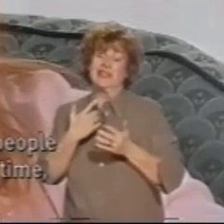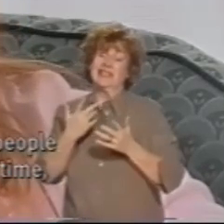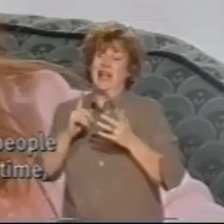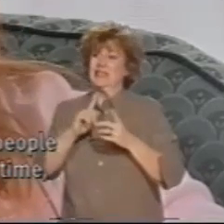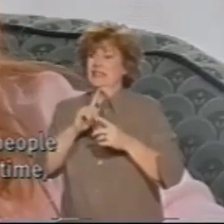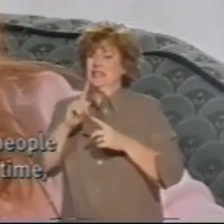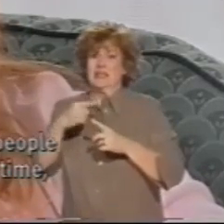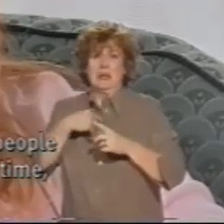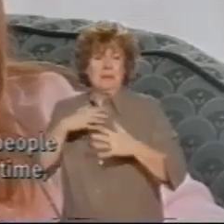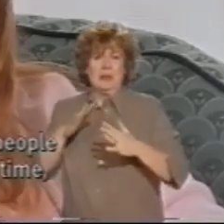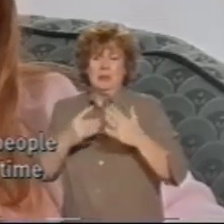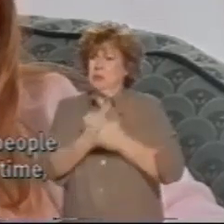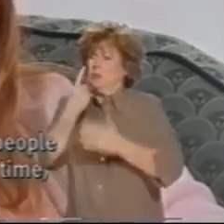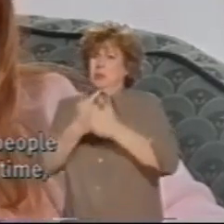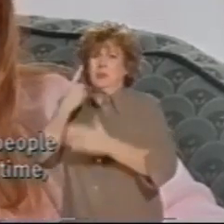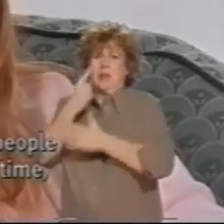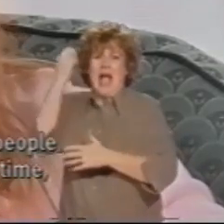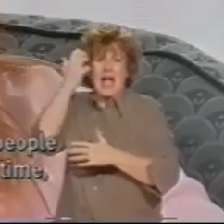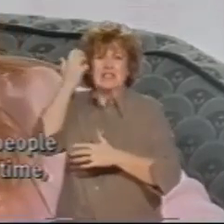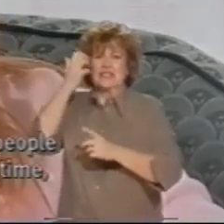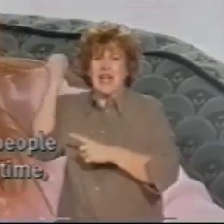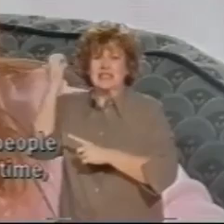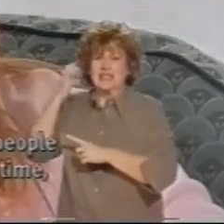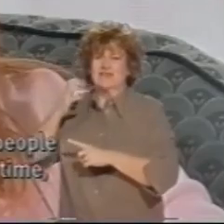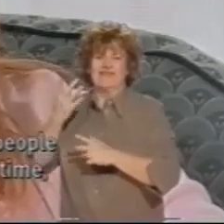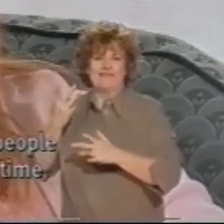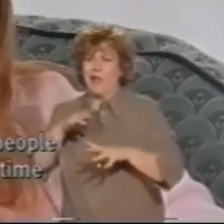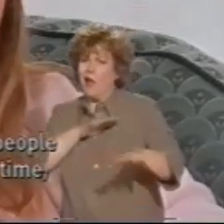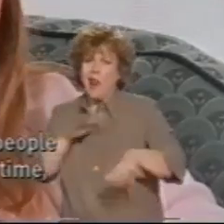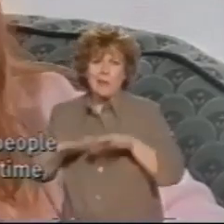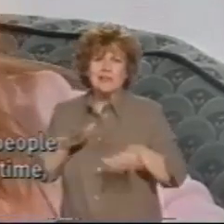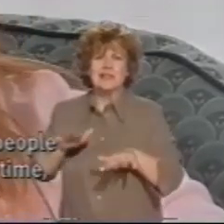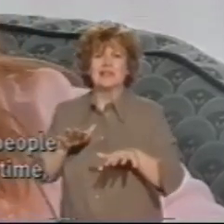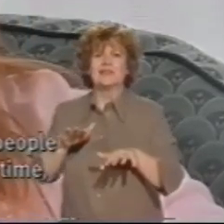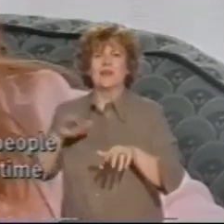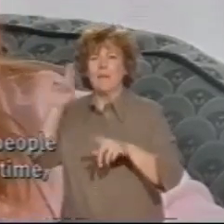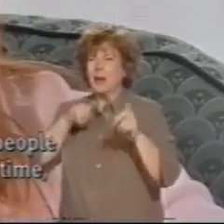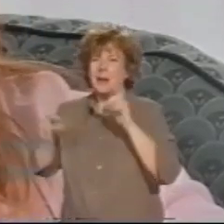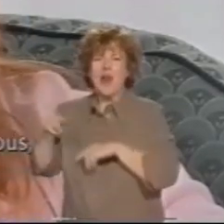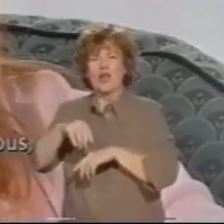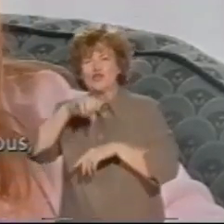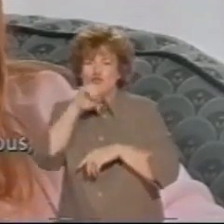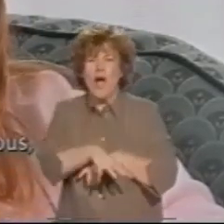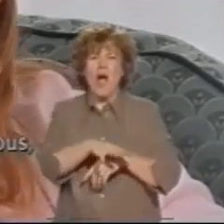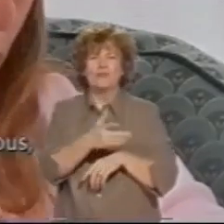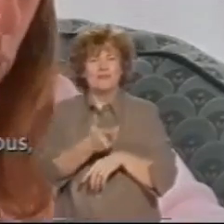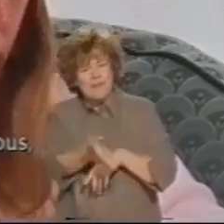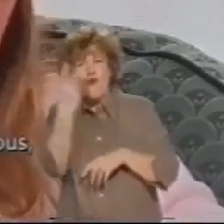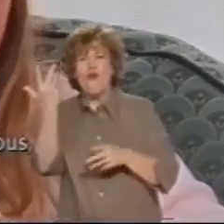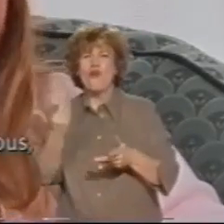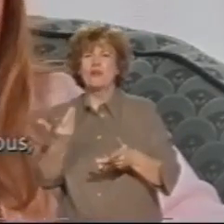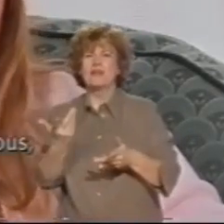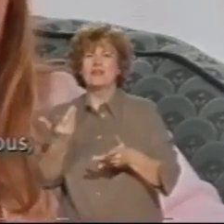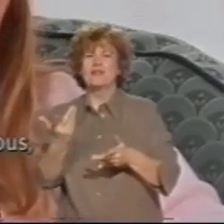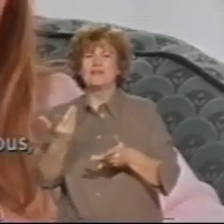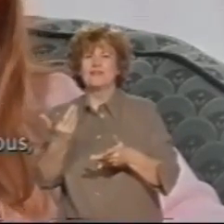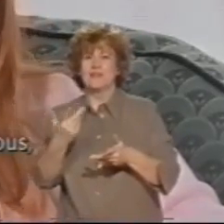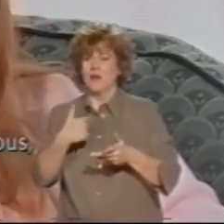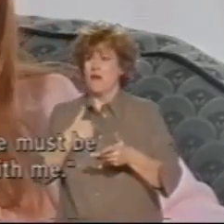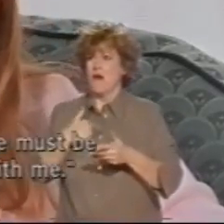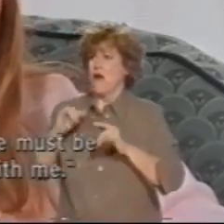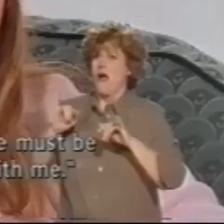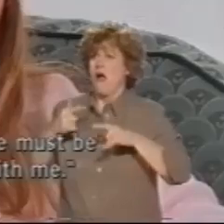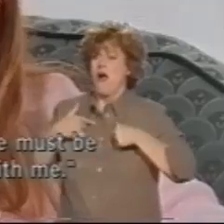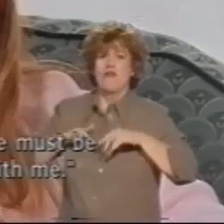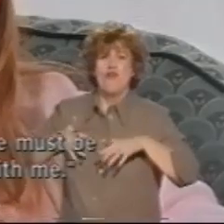accidents. I became very clumsy, and people would shout at me all the time, so I'd become more nervous, more